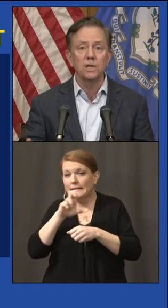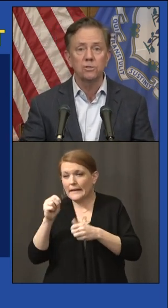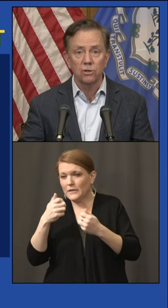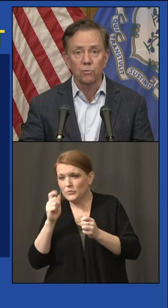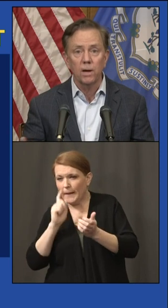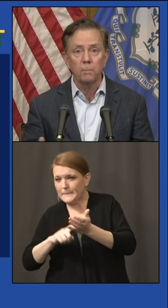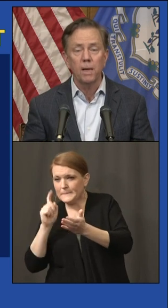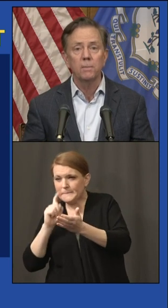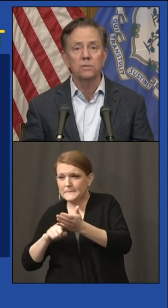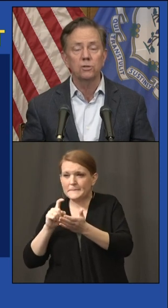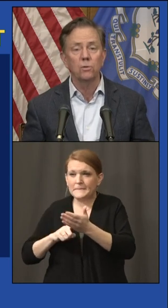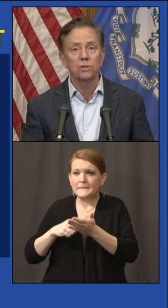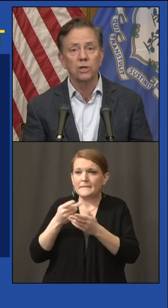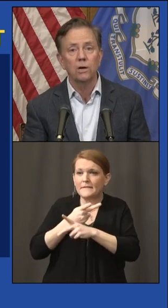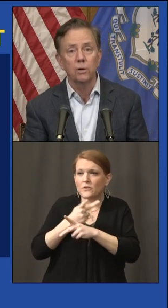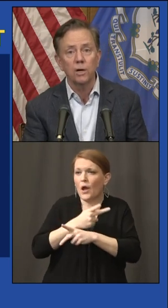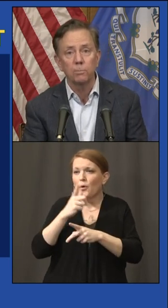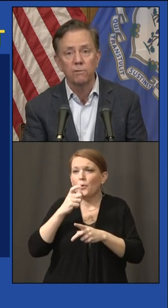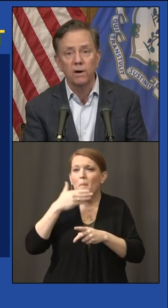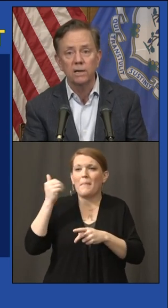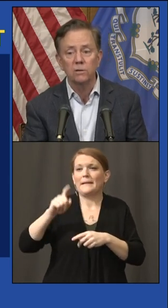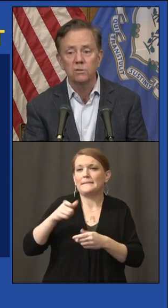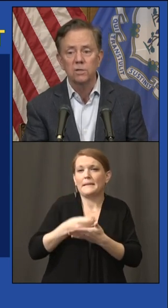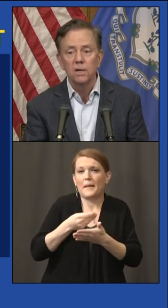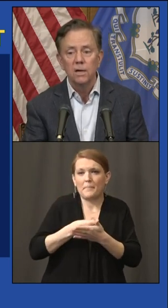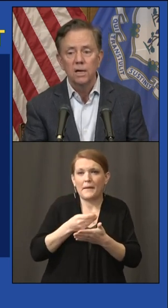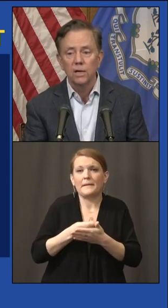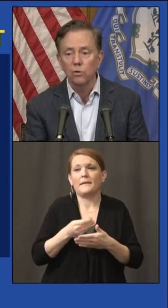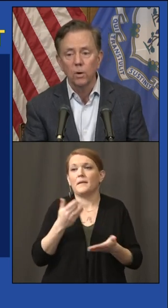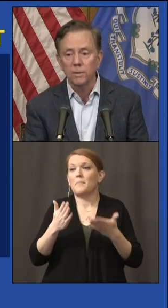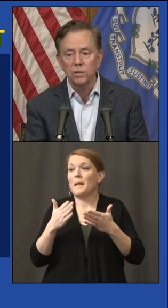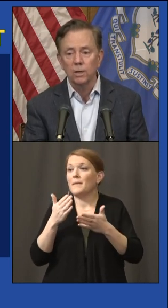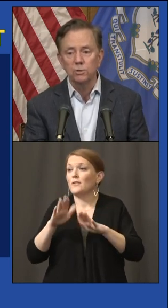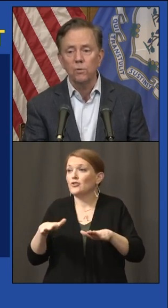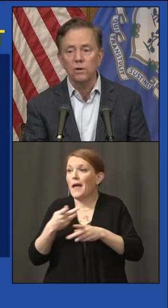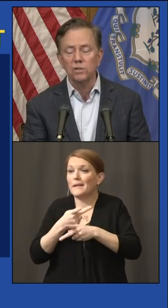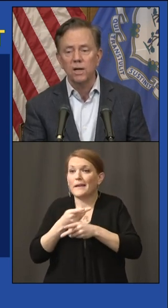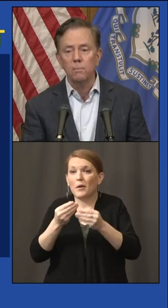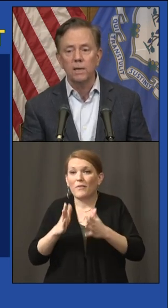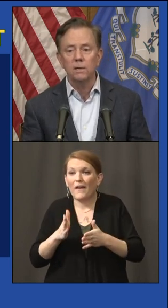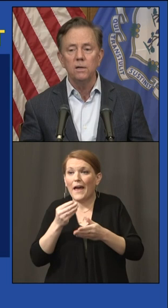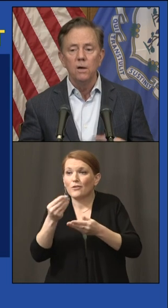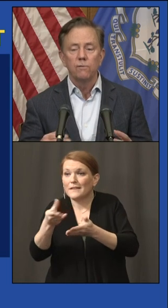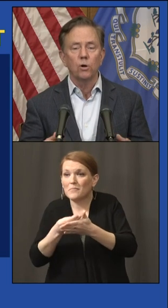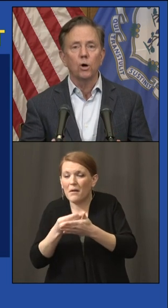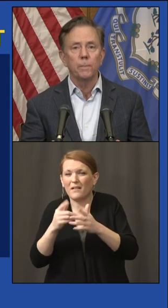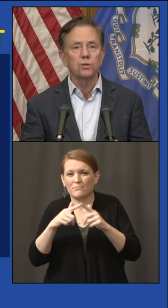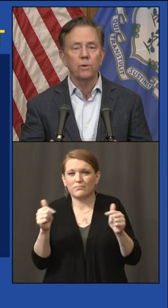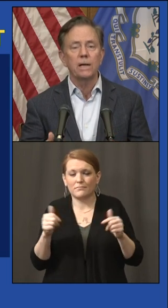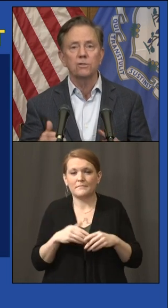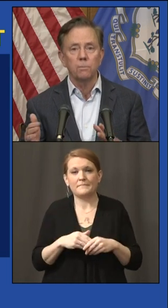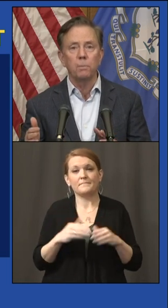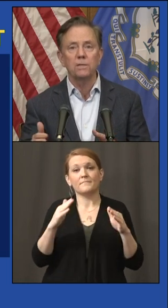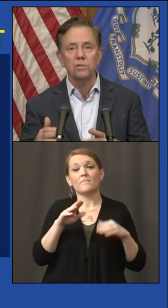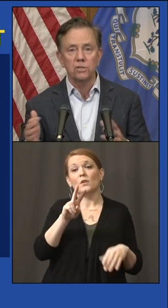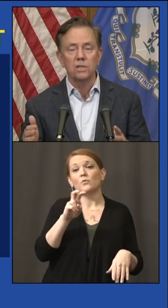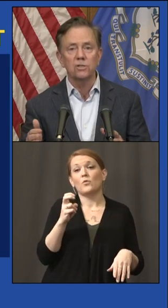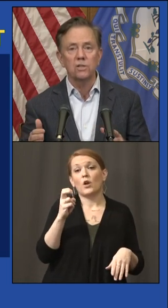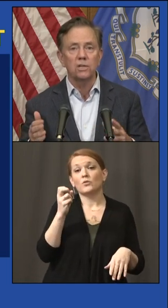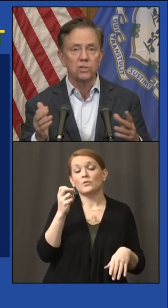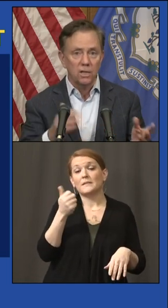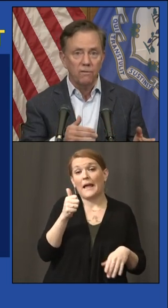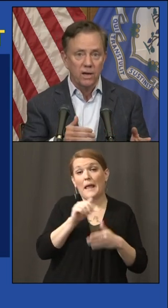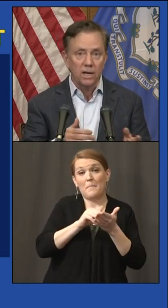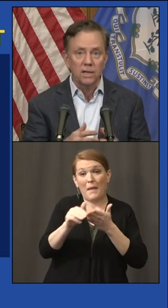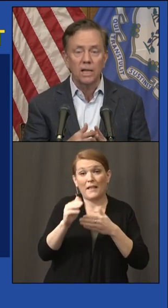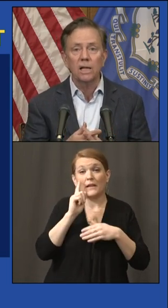subsidies or direct payments to our childcare providers, an enormous help. $210 million for urban transit, buses and